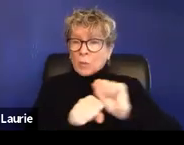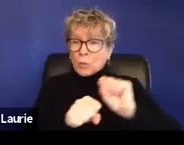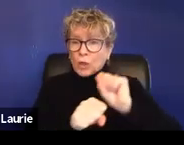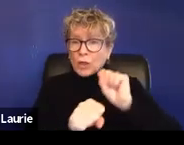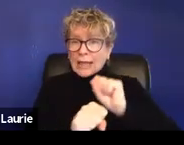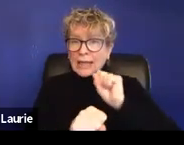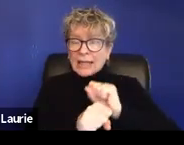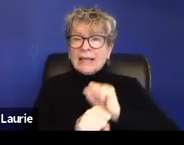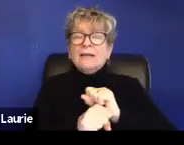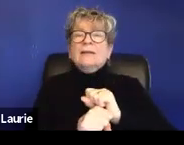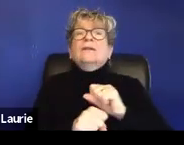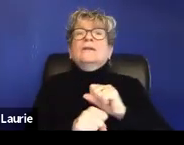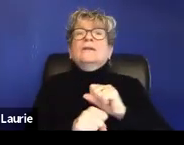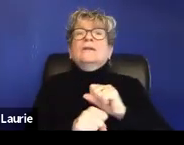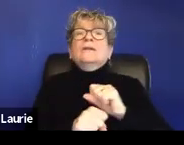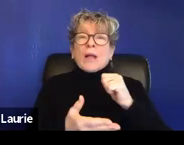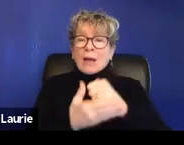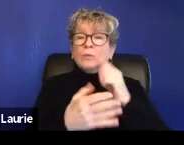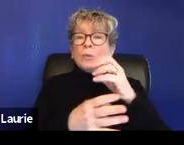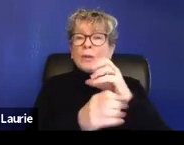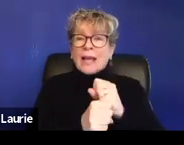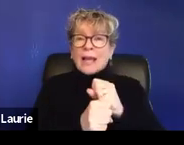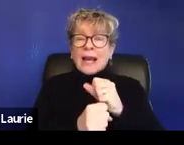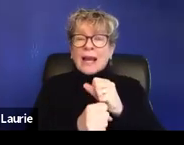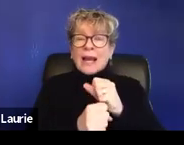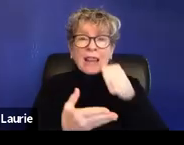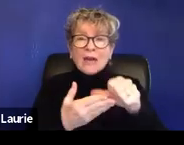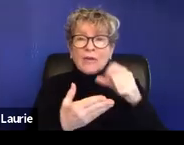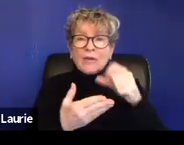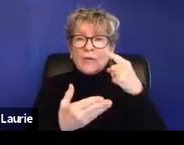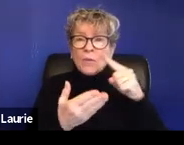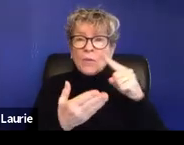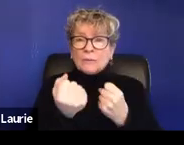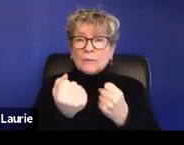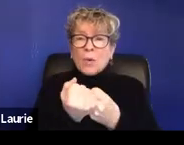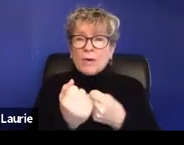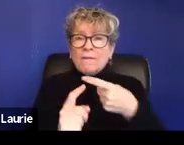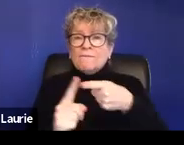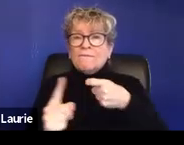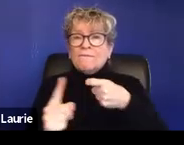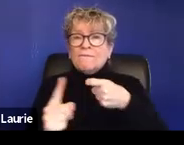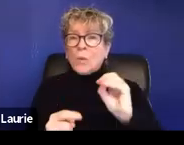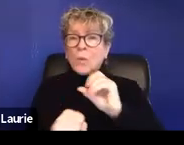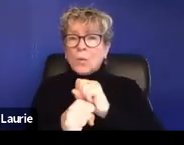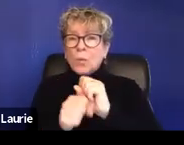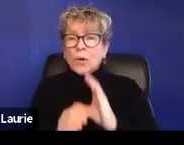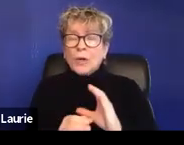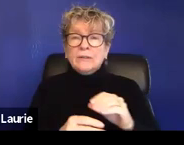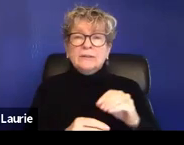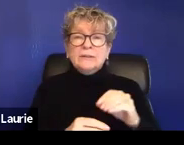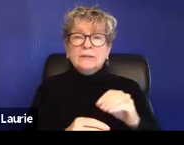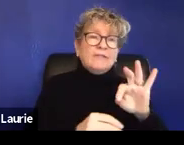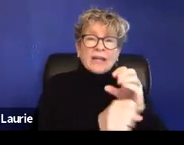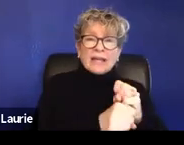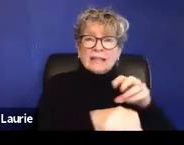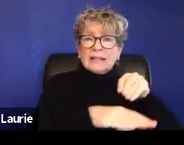support, um, from their co-workers, if they're getting counseling and other support services, at least helping them